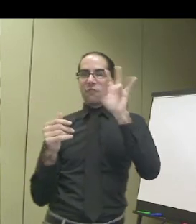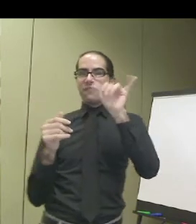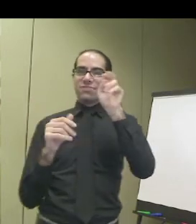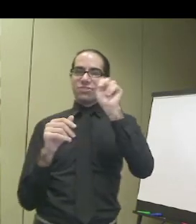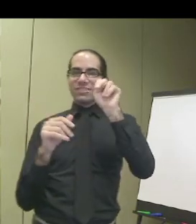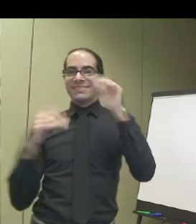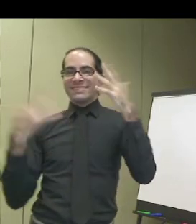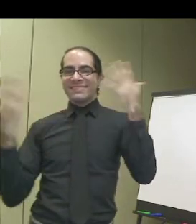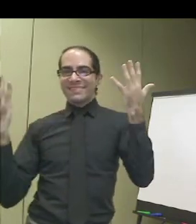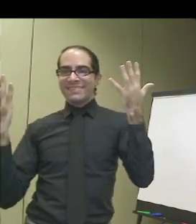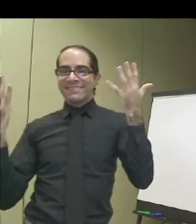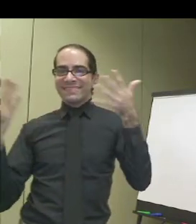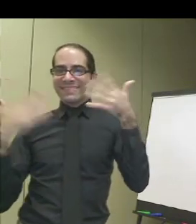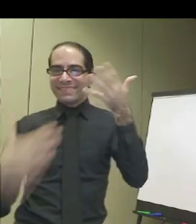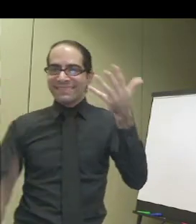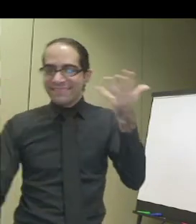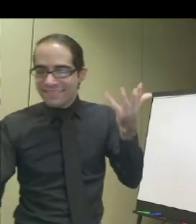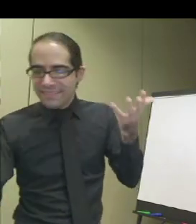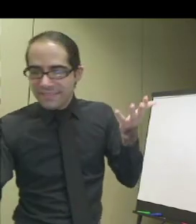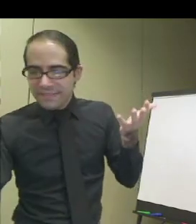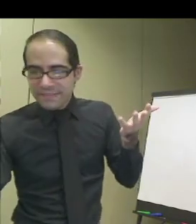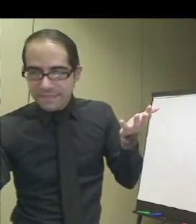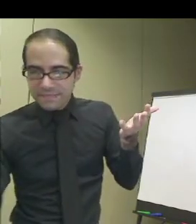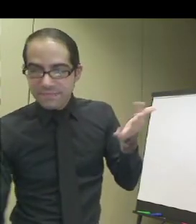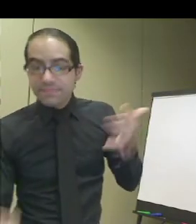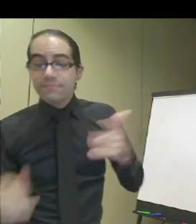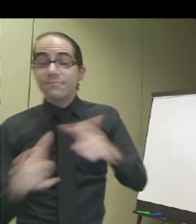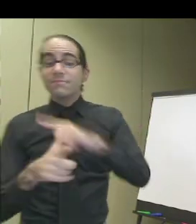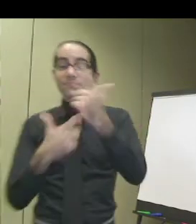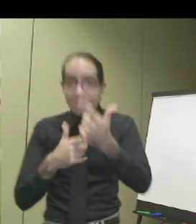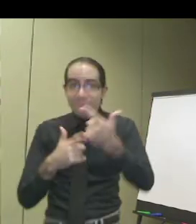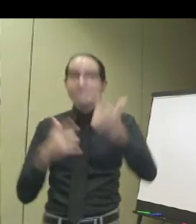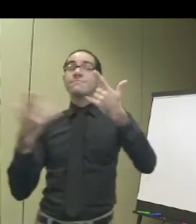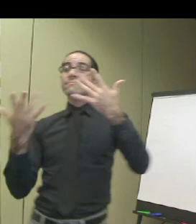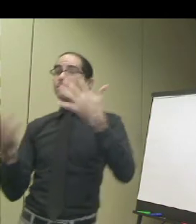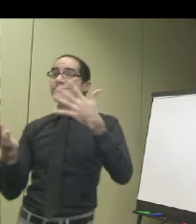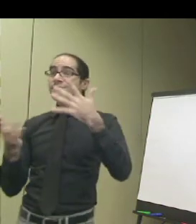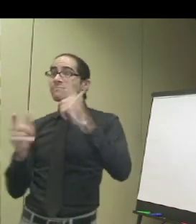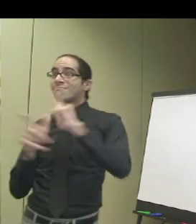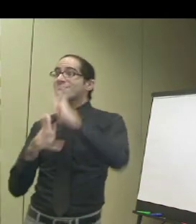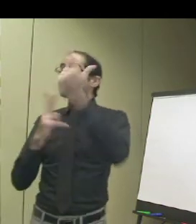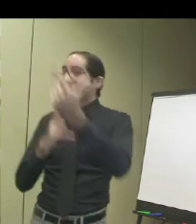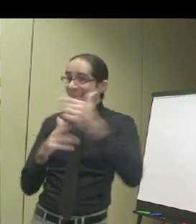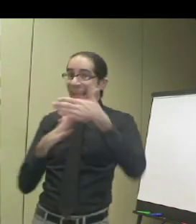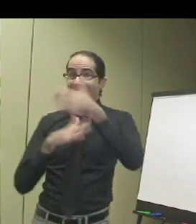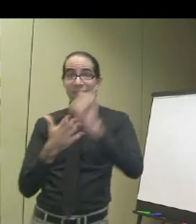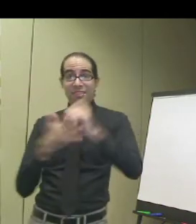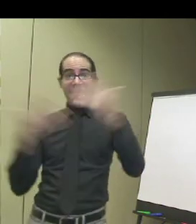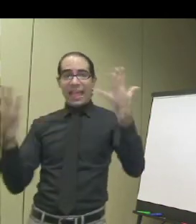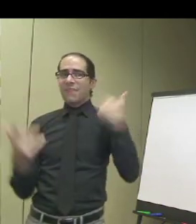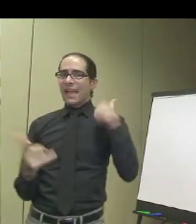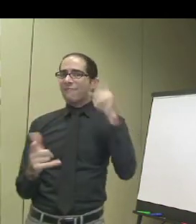And interpreted tours are the next, one of the next things we'd like to have more of.